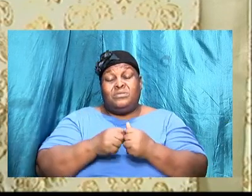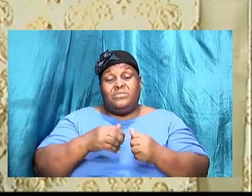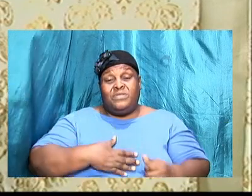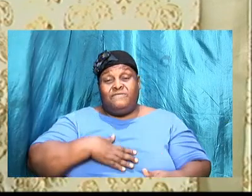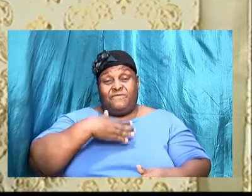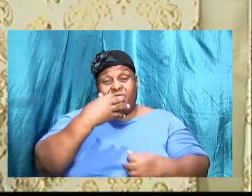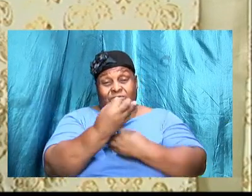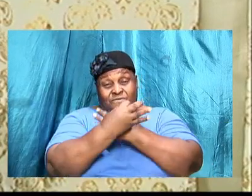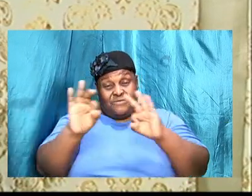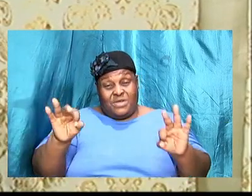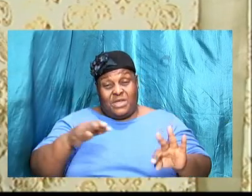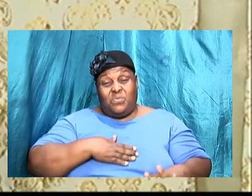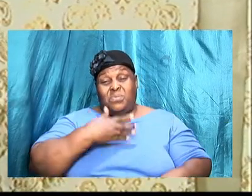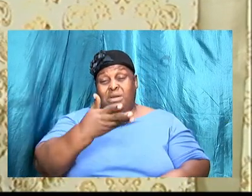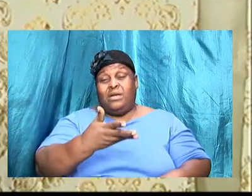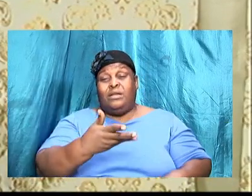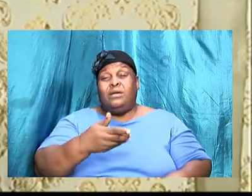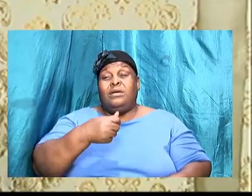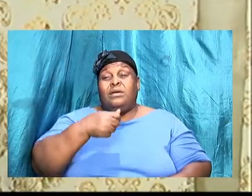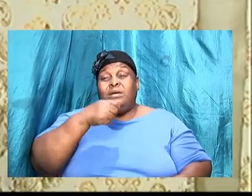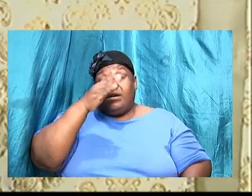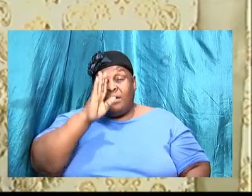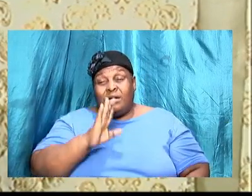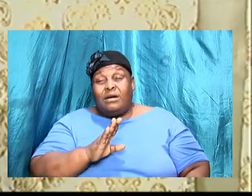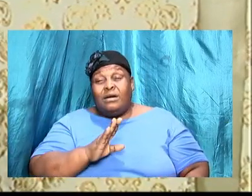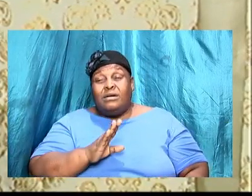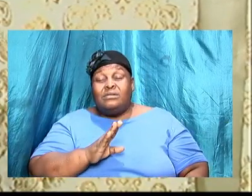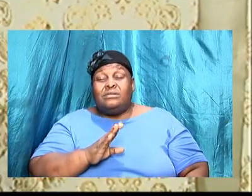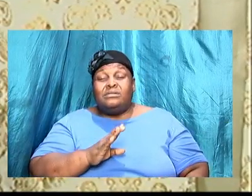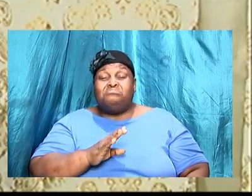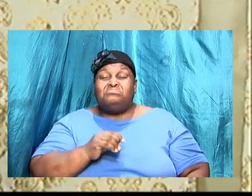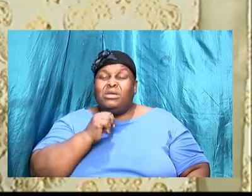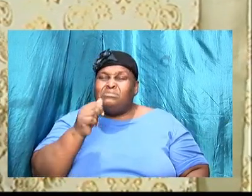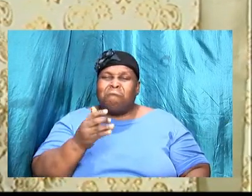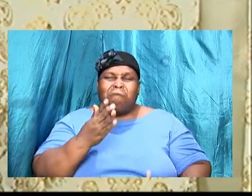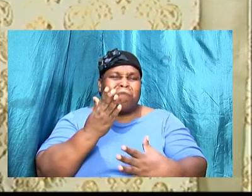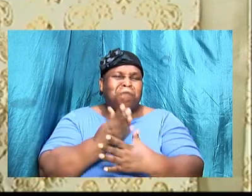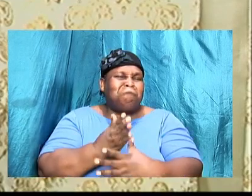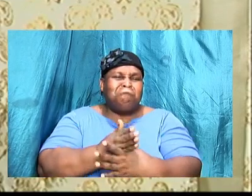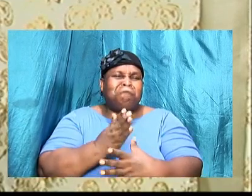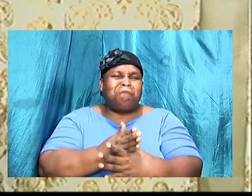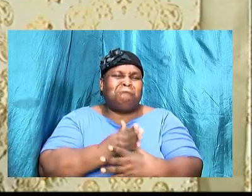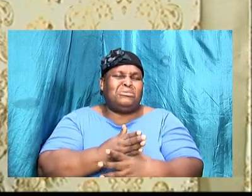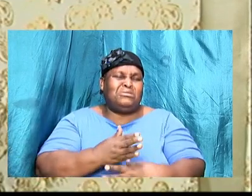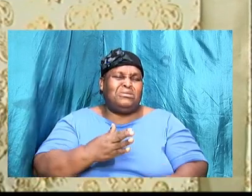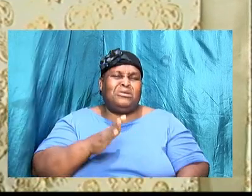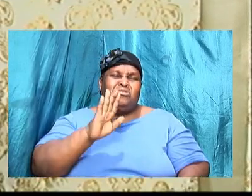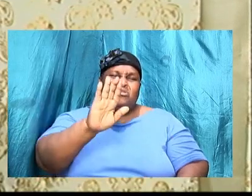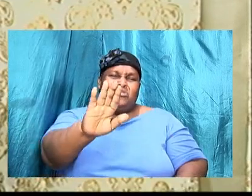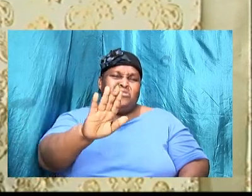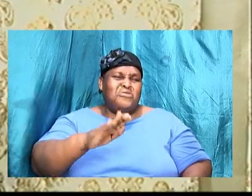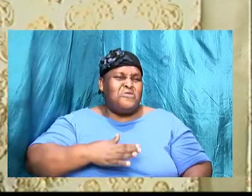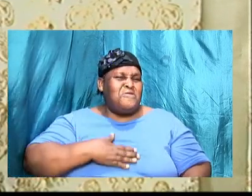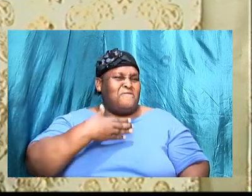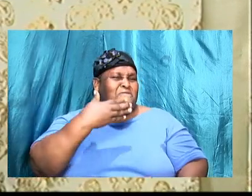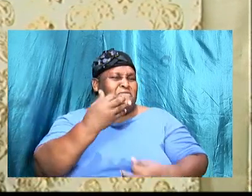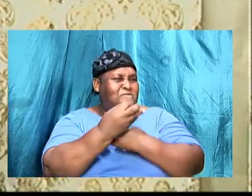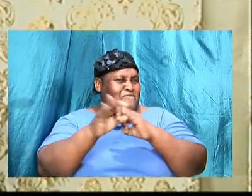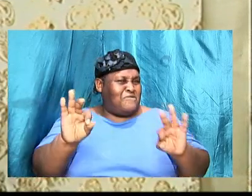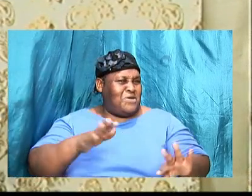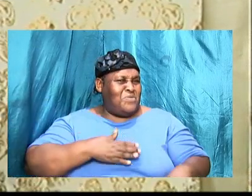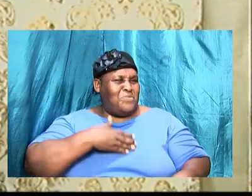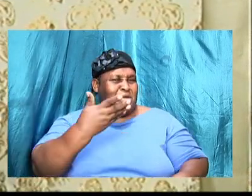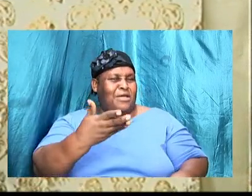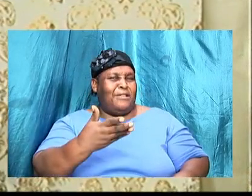God, like I said, God will not mess with, He will not interfere with free will. And what